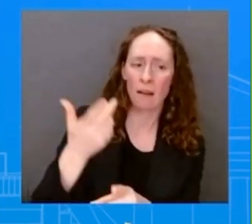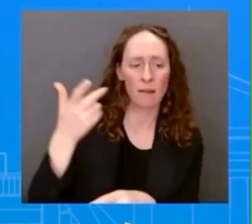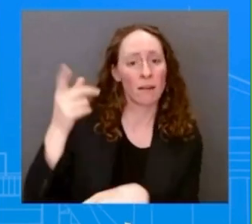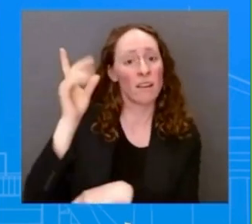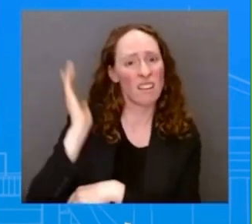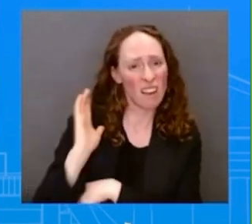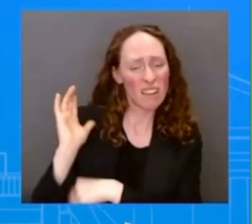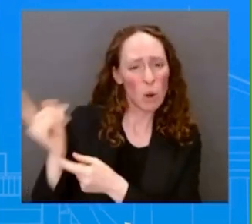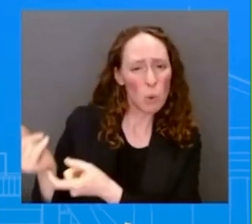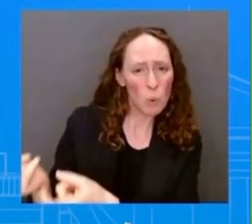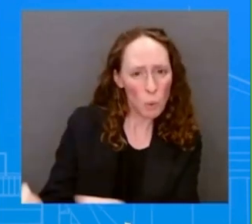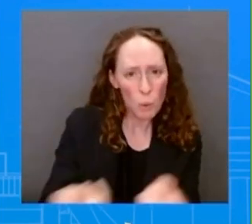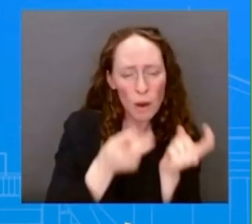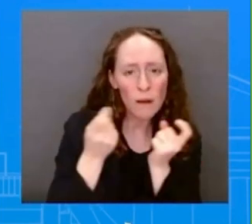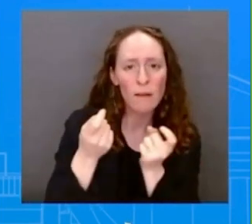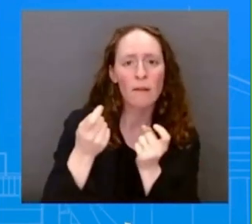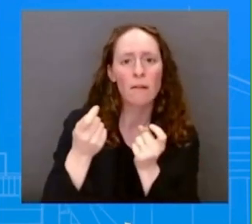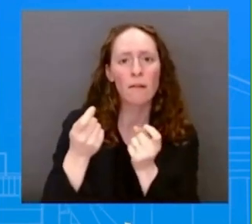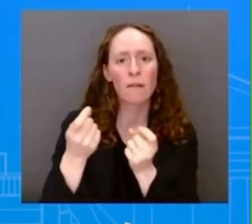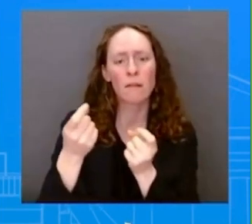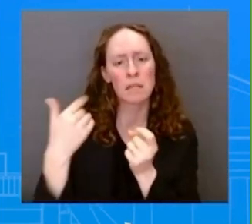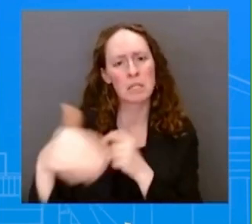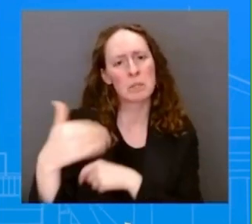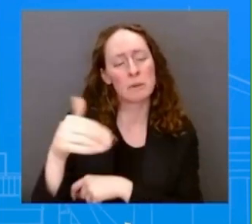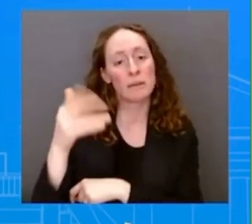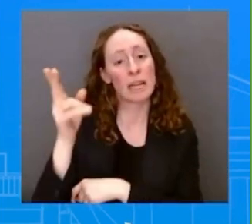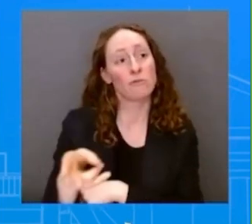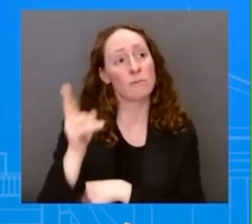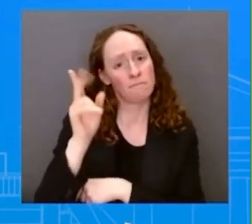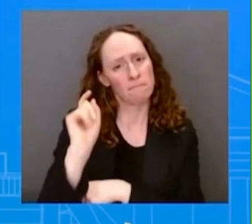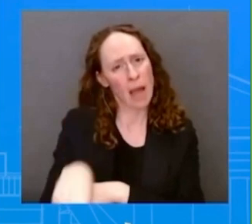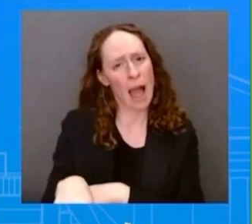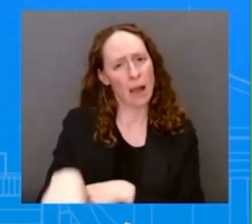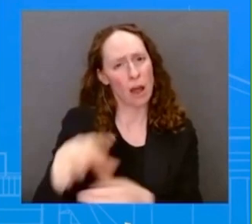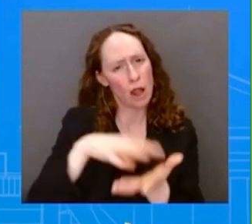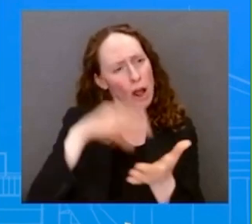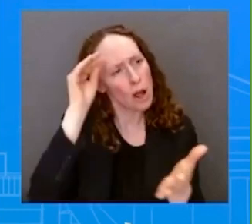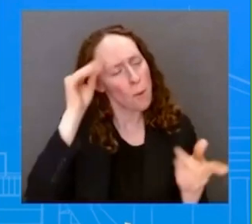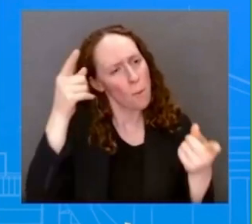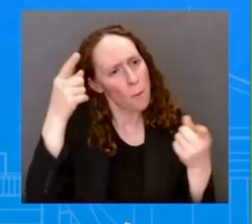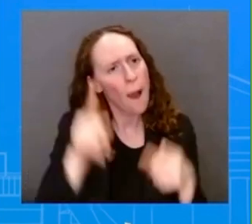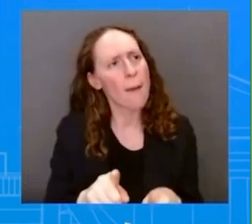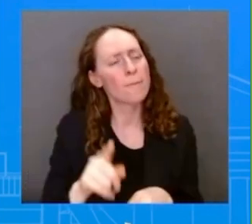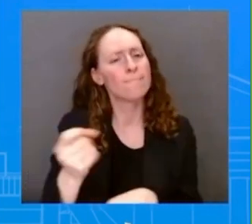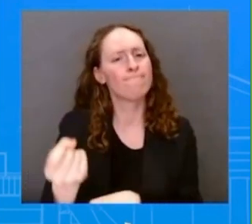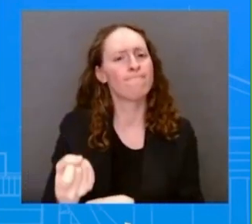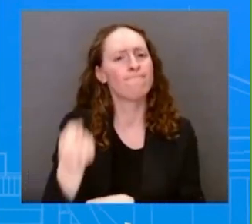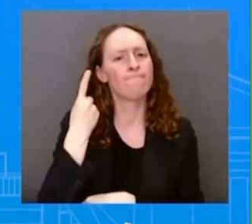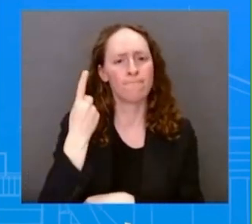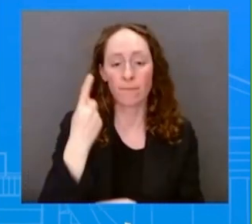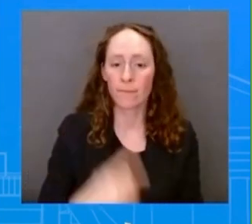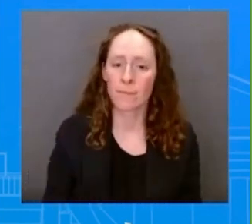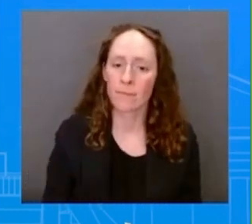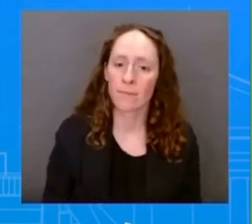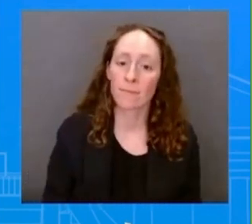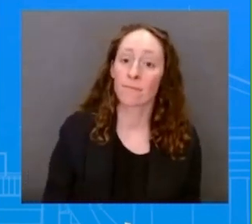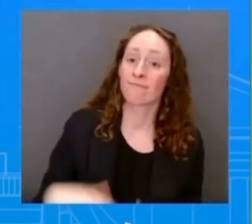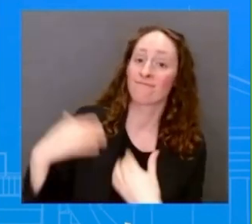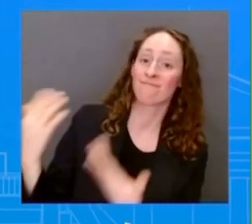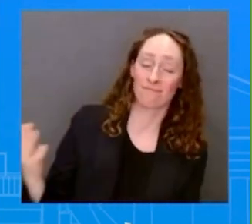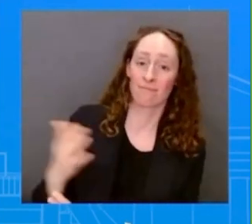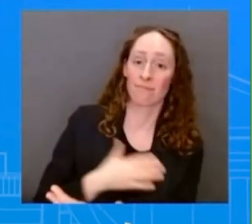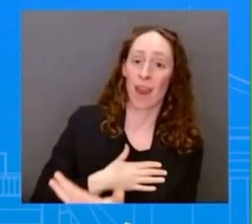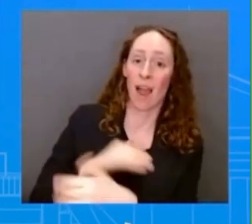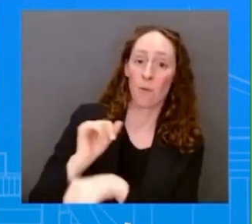colleague John Kirby is here to share more about the summit of democracy and also as you know there is going to be a bylot this afternoon with the president of